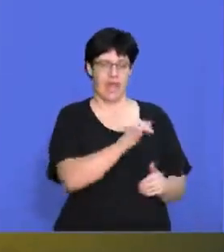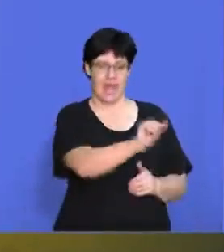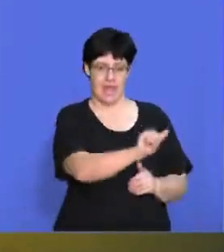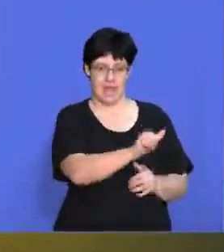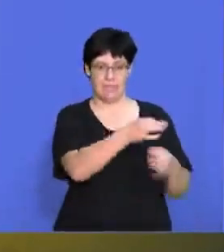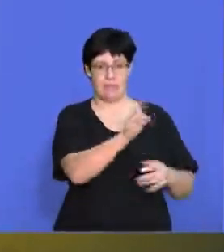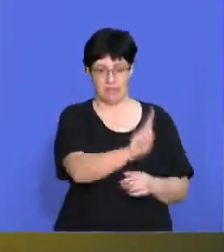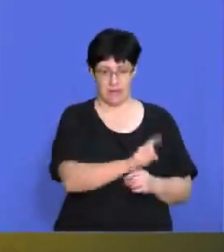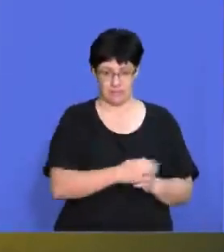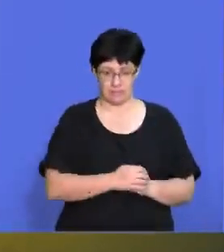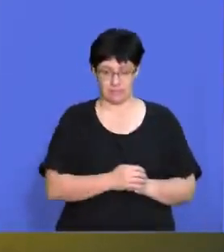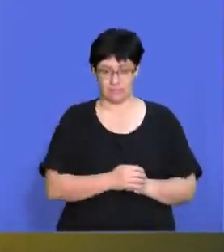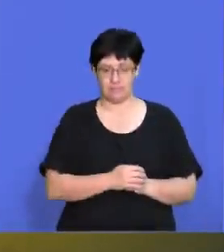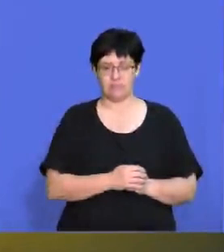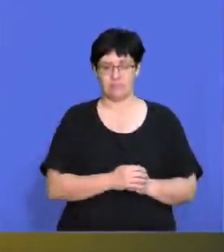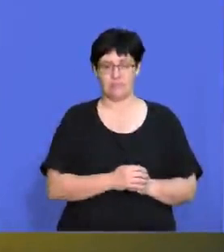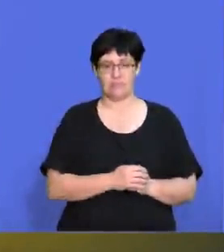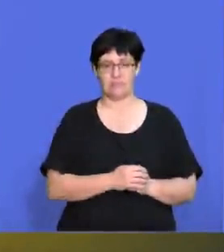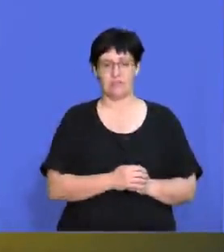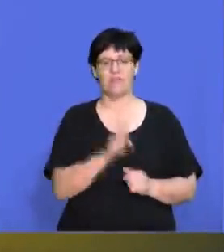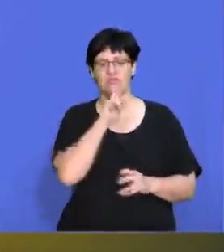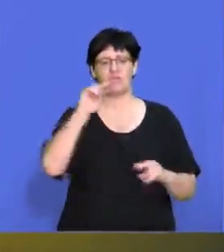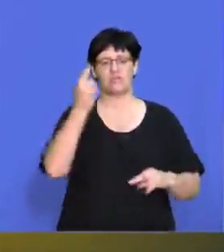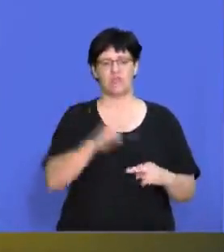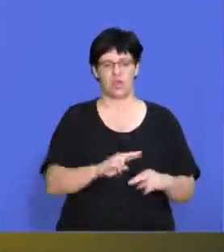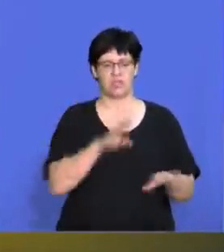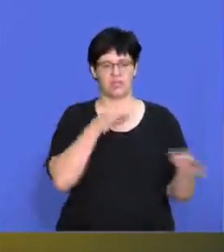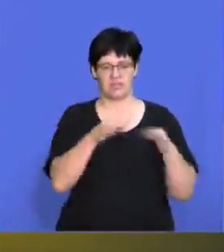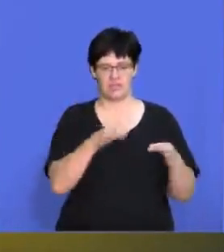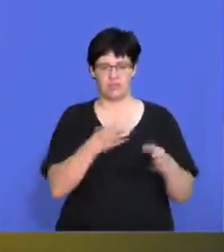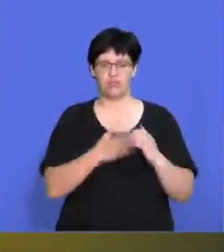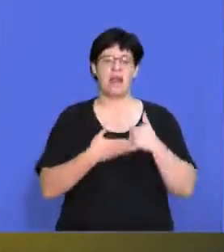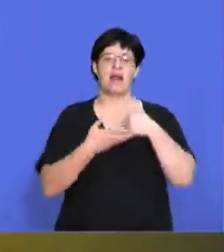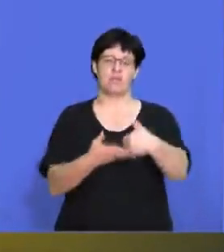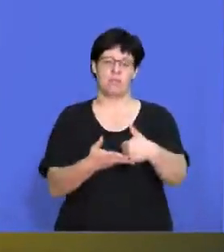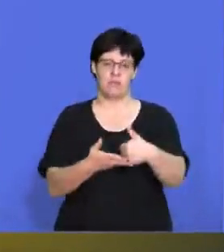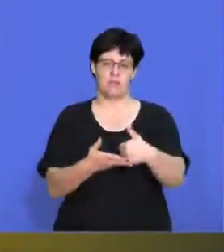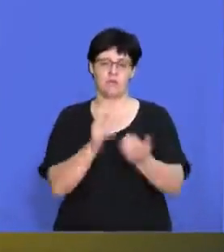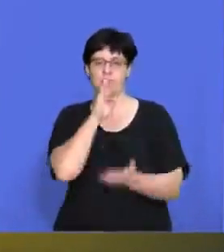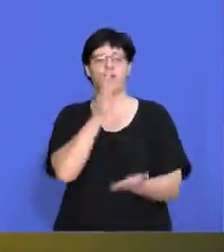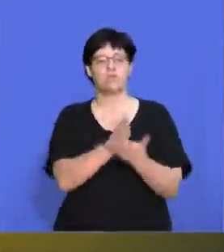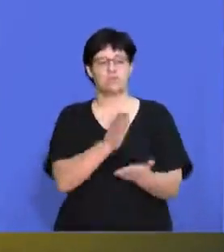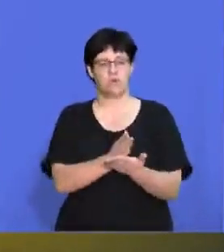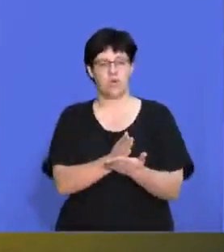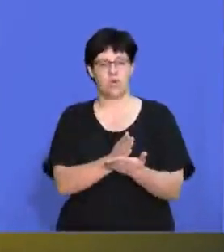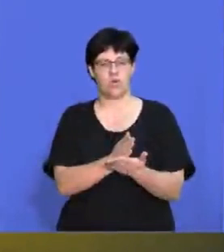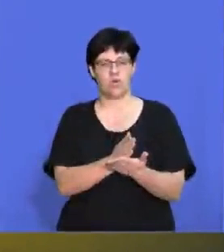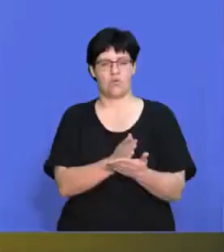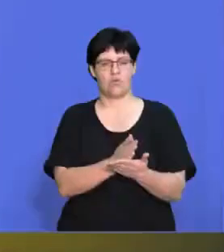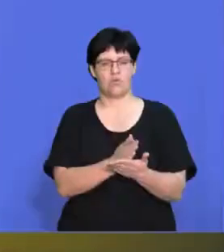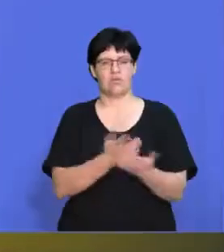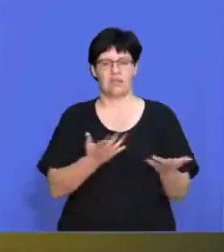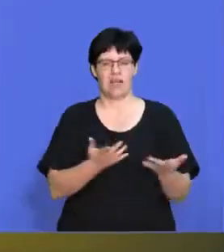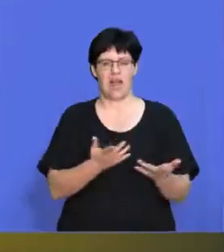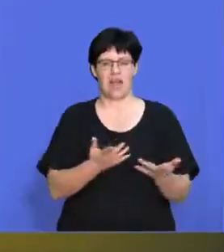your paper one. We're just going to go through them briefly and I'm just going to help you to make sure that you don't